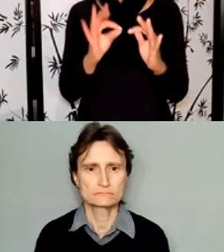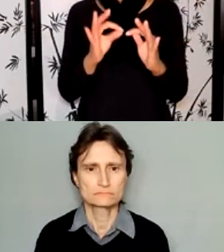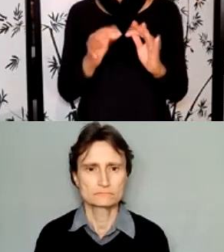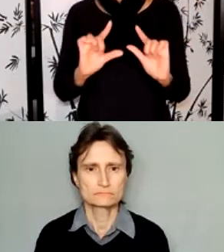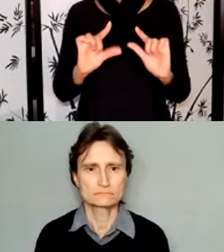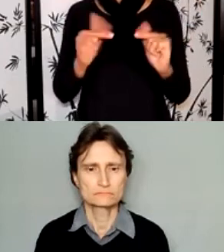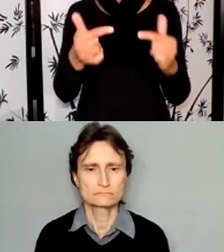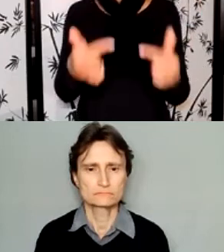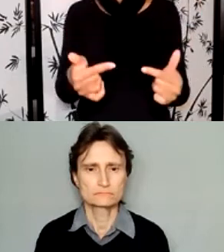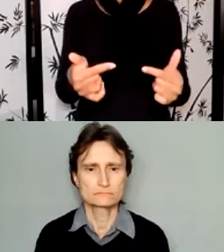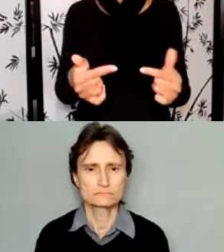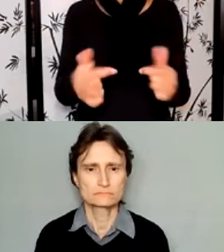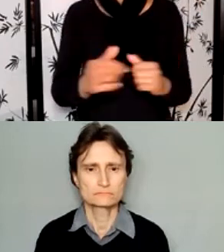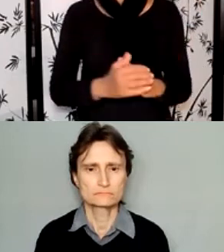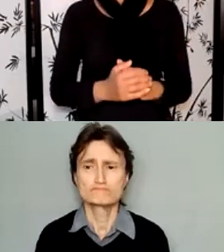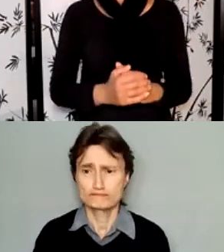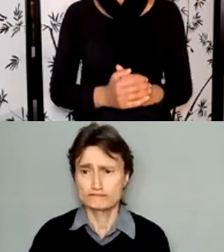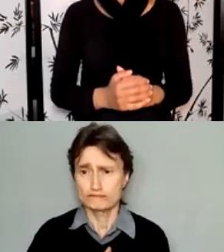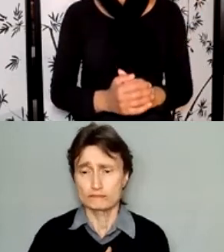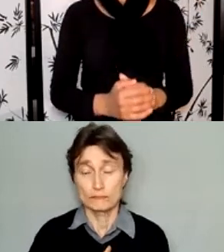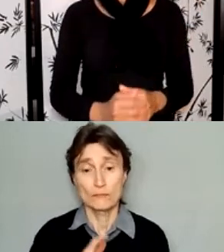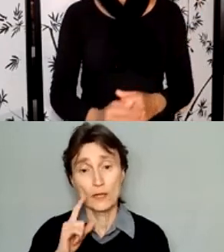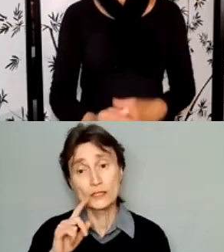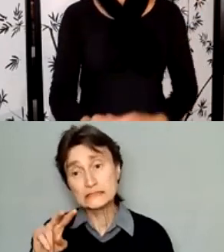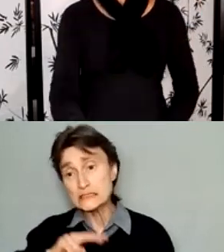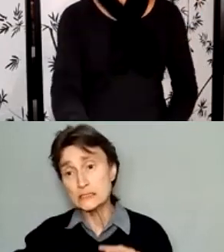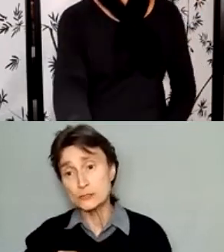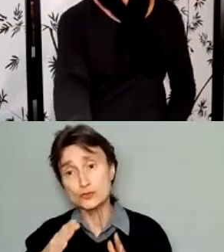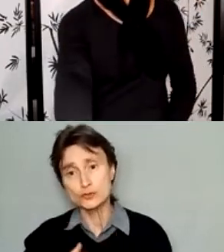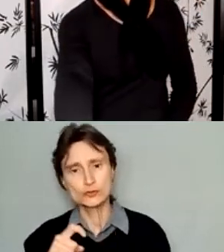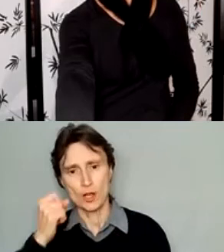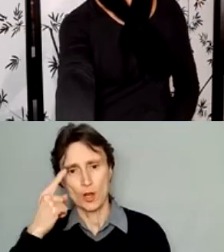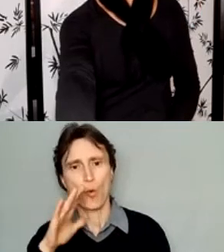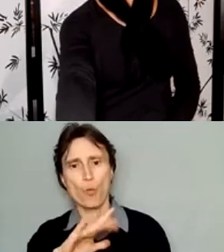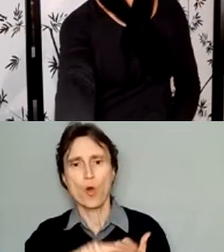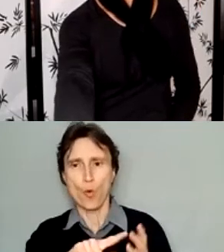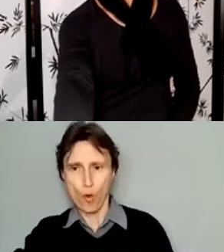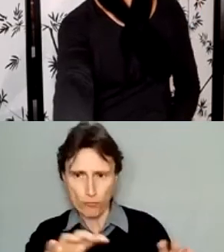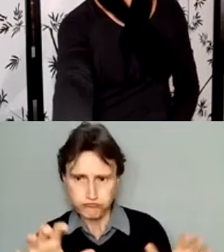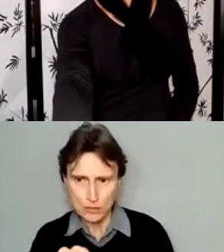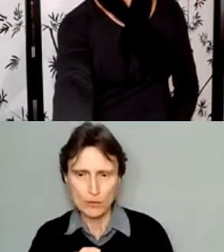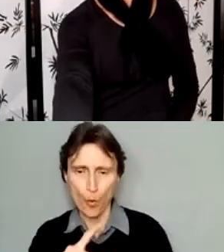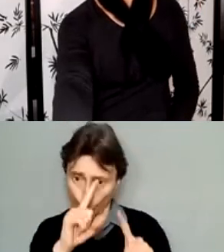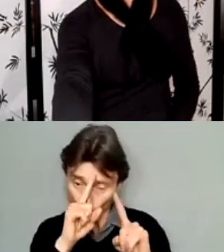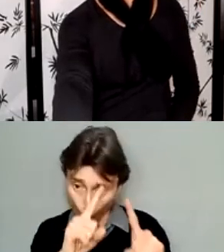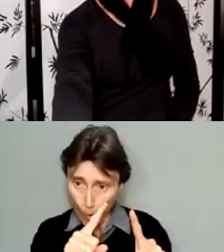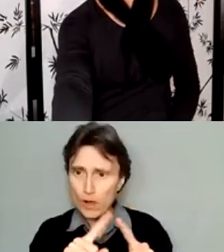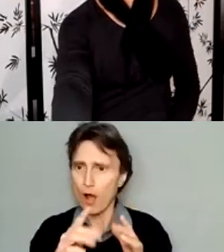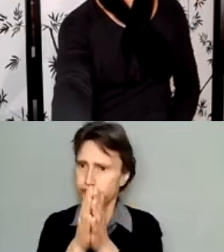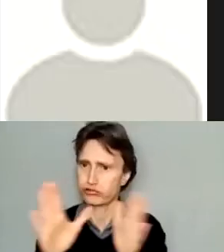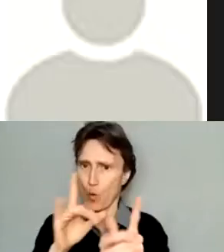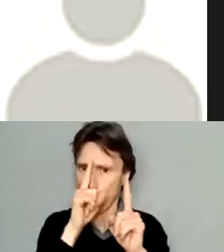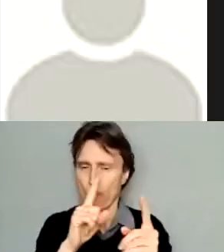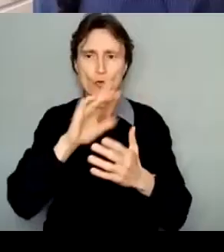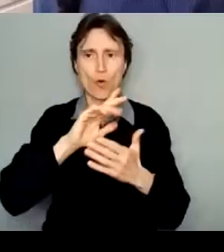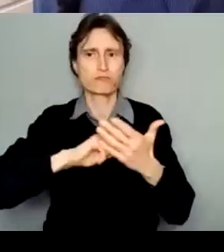practice, project, and goals to the overall criteria and goals of this program. They should feel that there's a clear